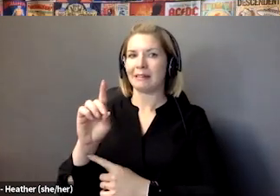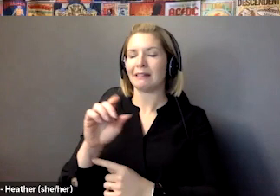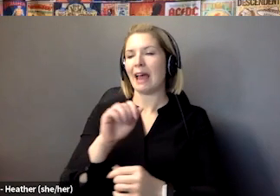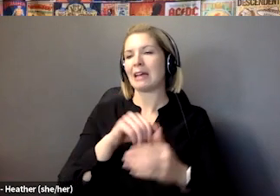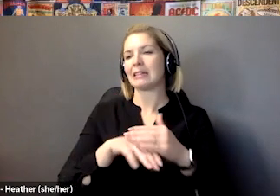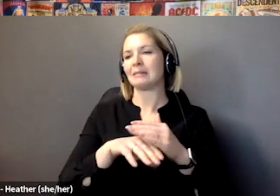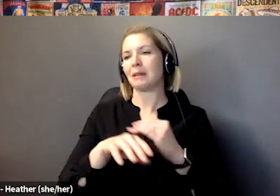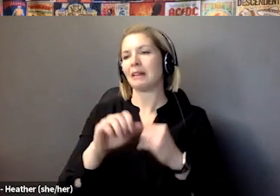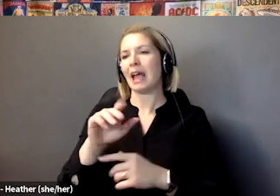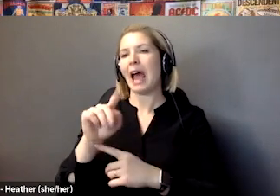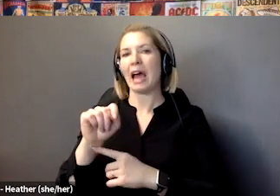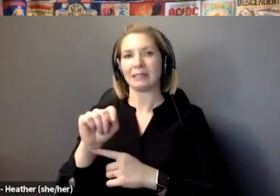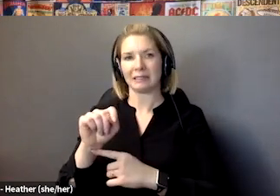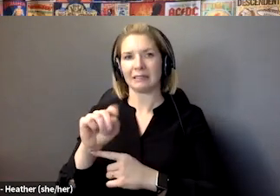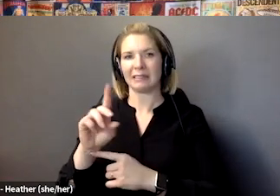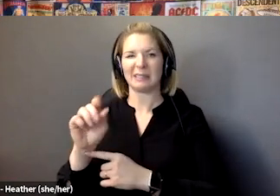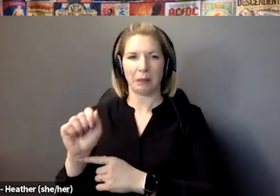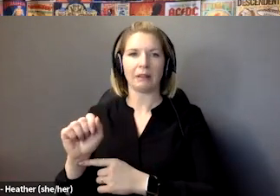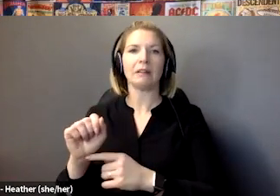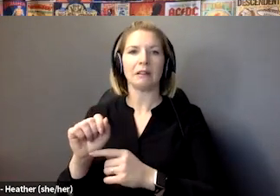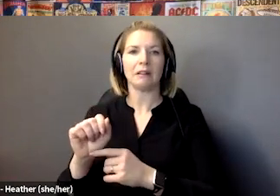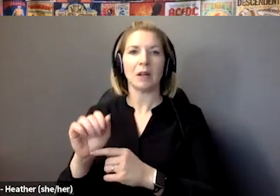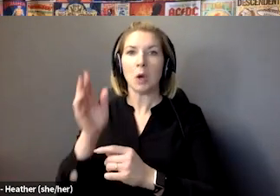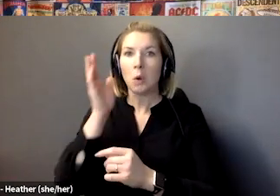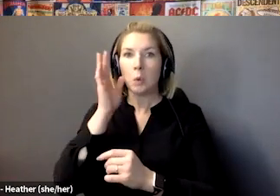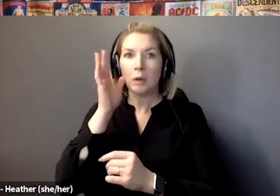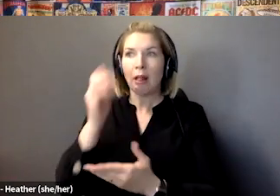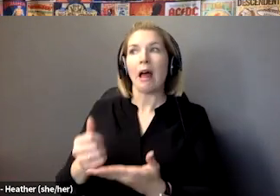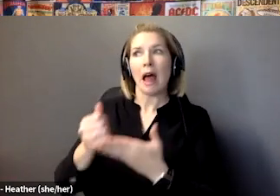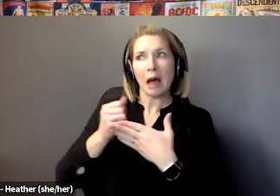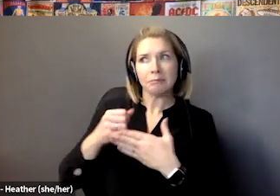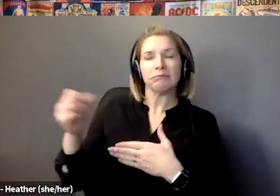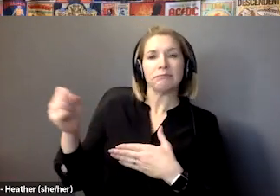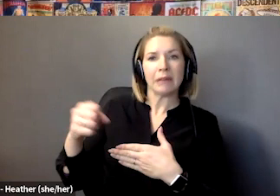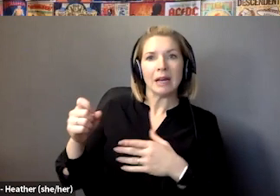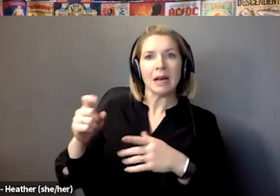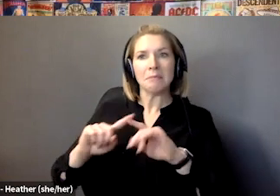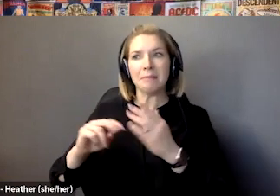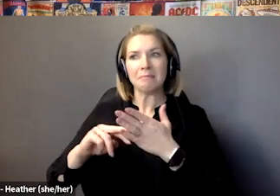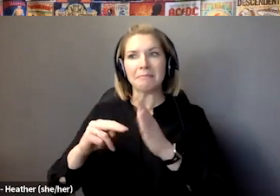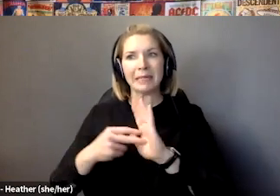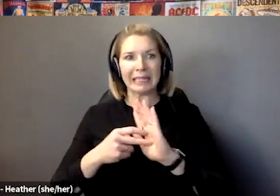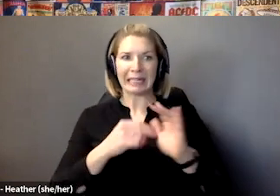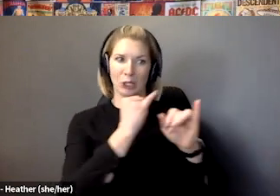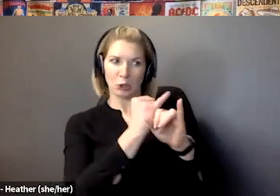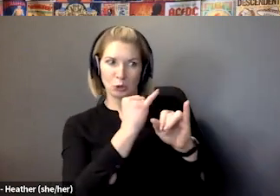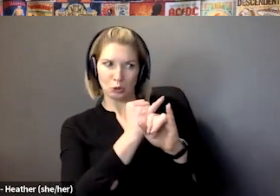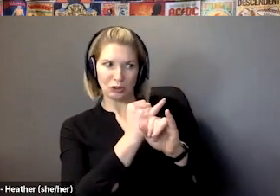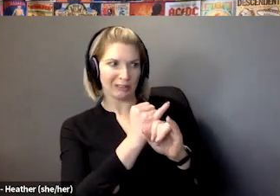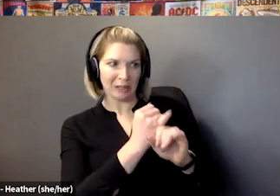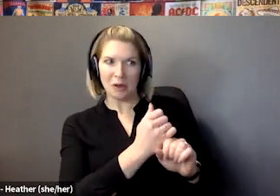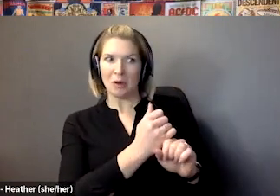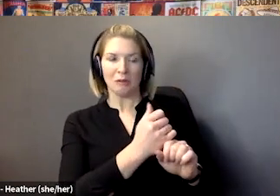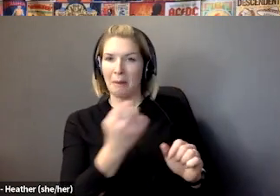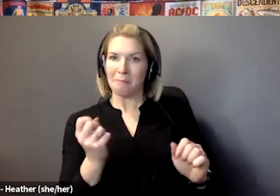additions. Jonathan. But it won't enable us to avoid or quit institutions and to